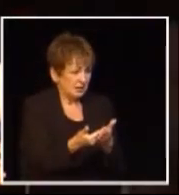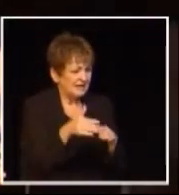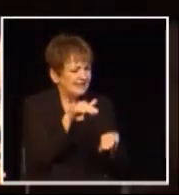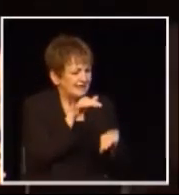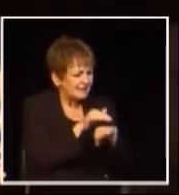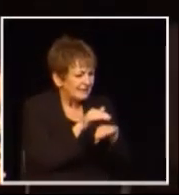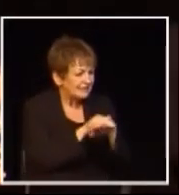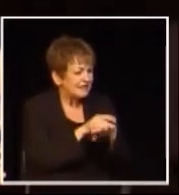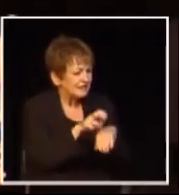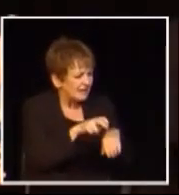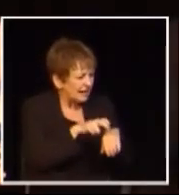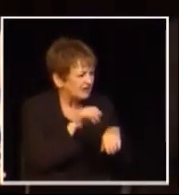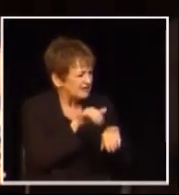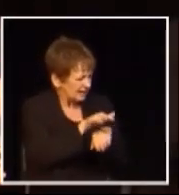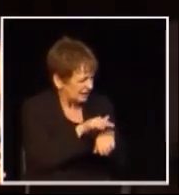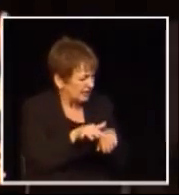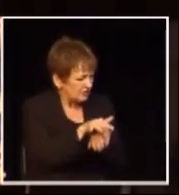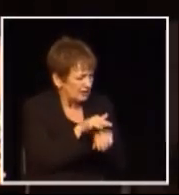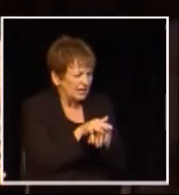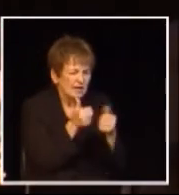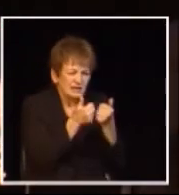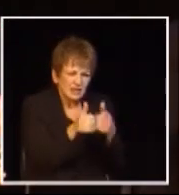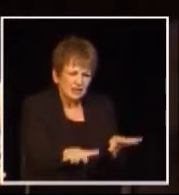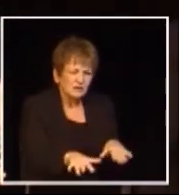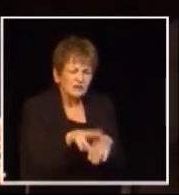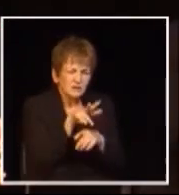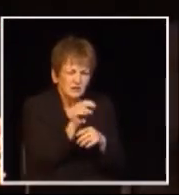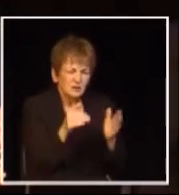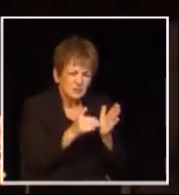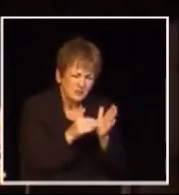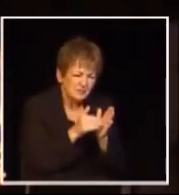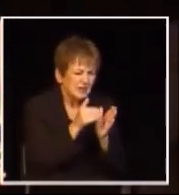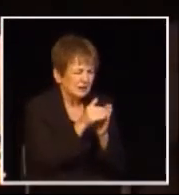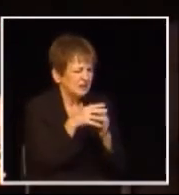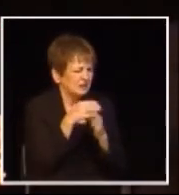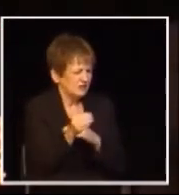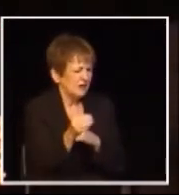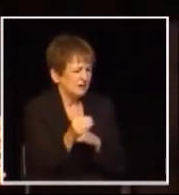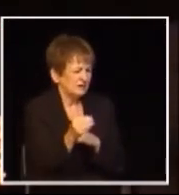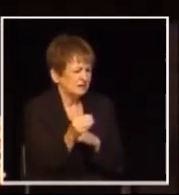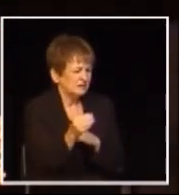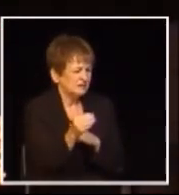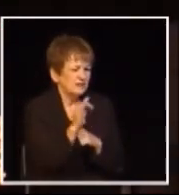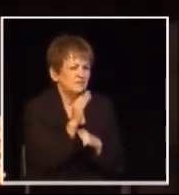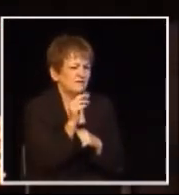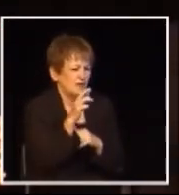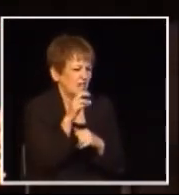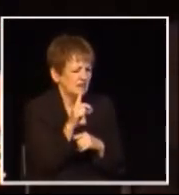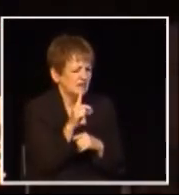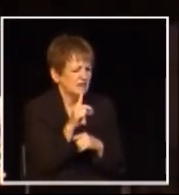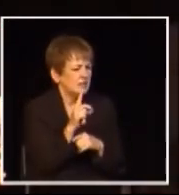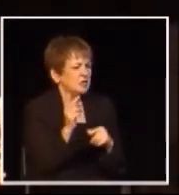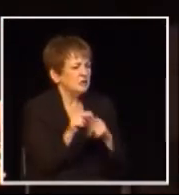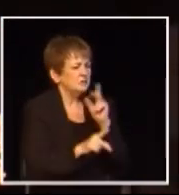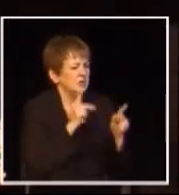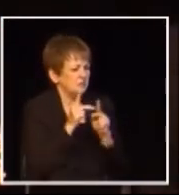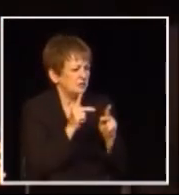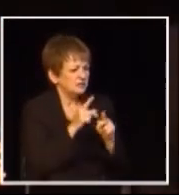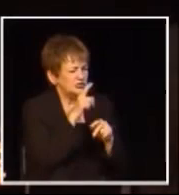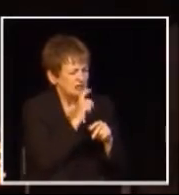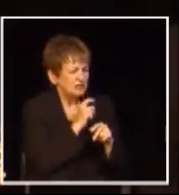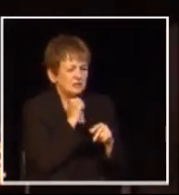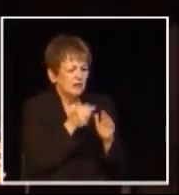losing revenues in the UK they lose between 20 and 30 billion dollars a year in VAT fraud it's a disaster